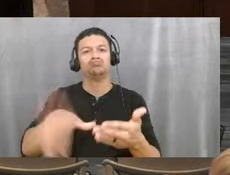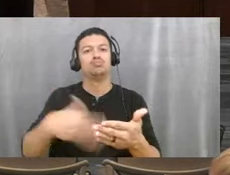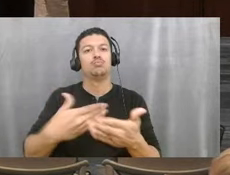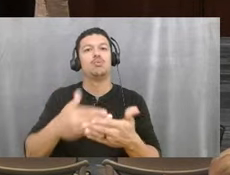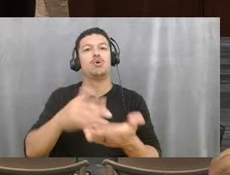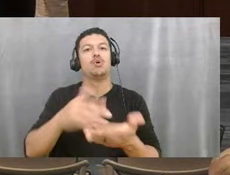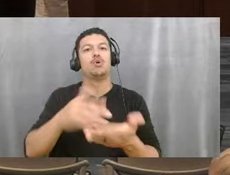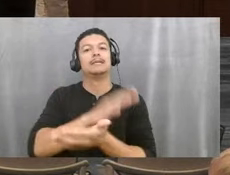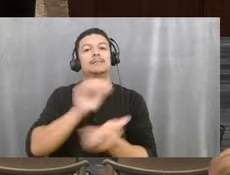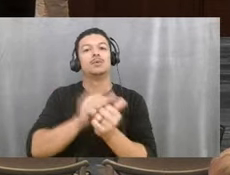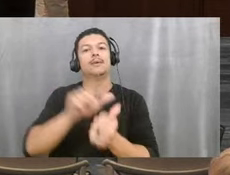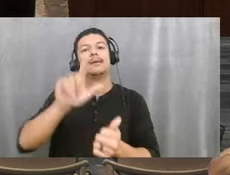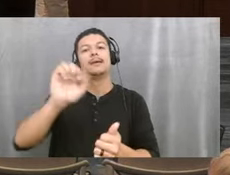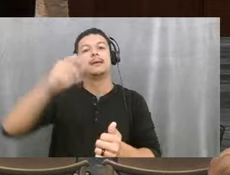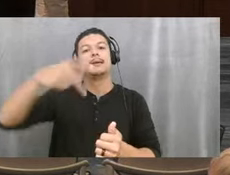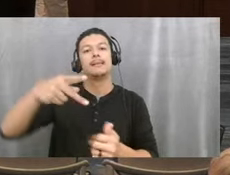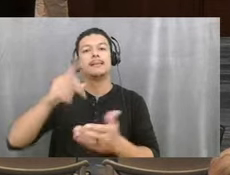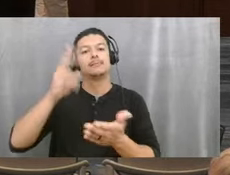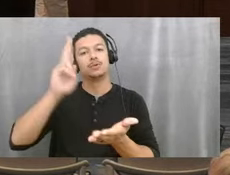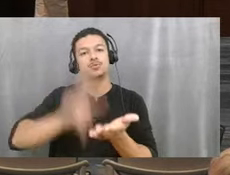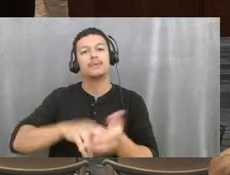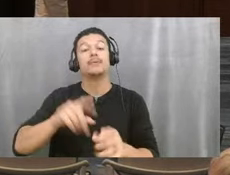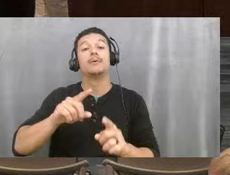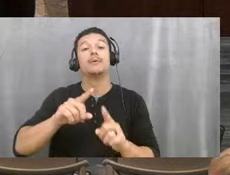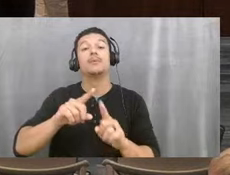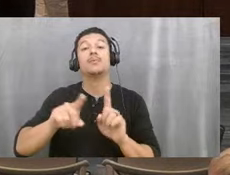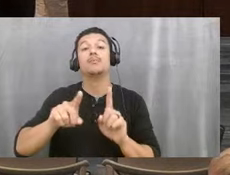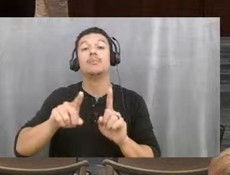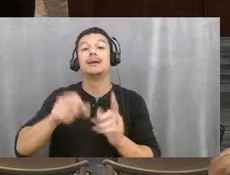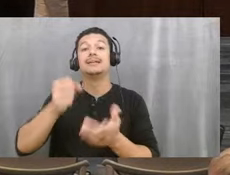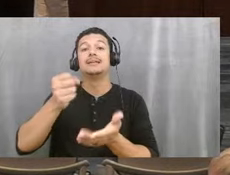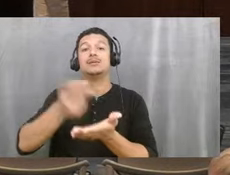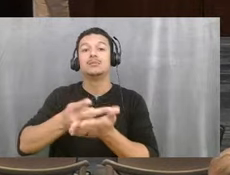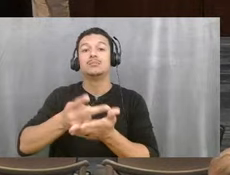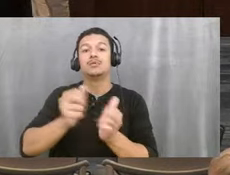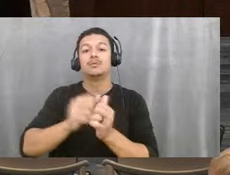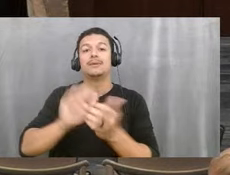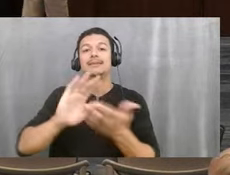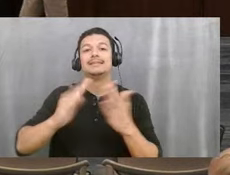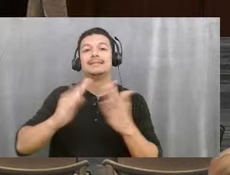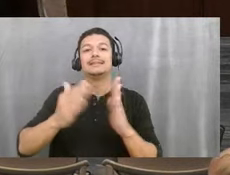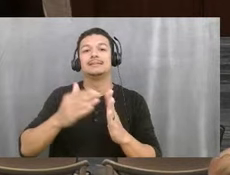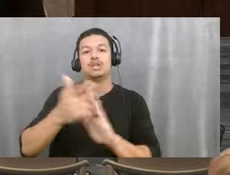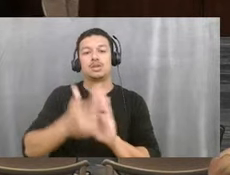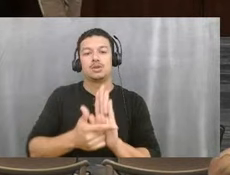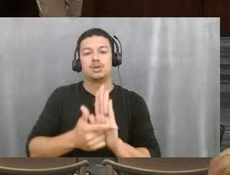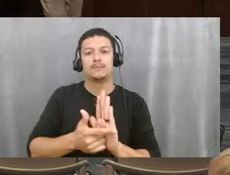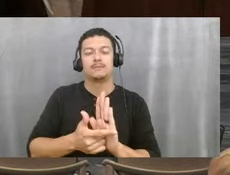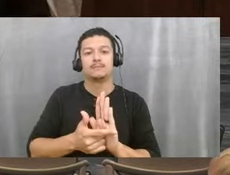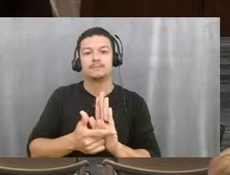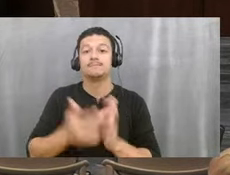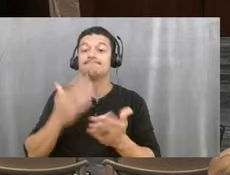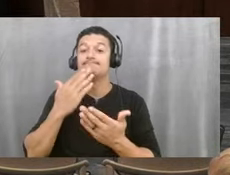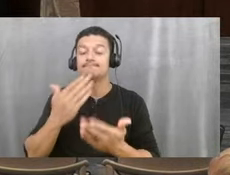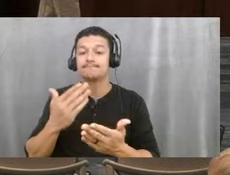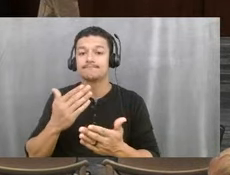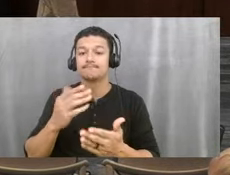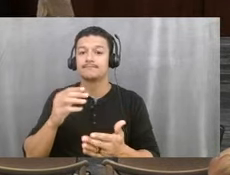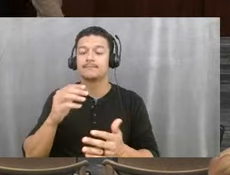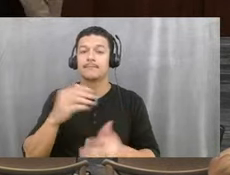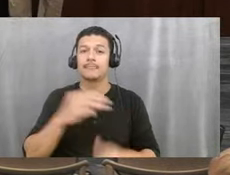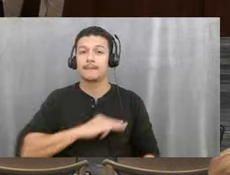approval of the city attorney for the Southeast 1st Street Complete Streets Improvement Project. Thank you. Mayor, I actually,